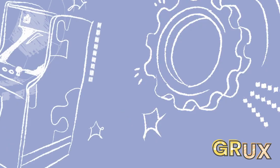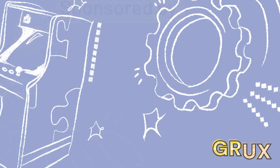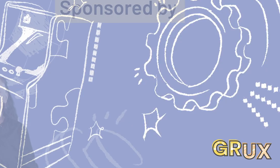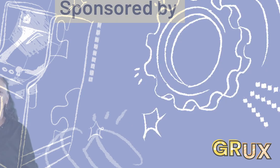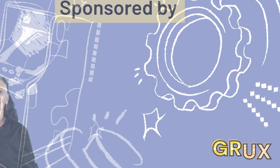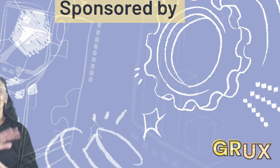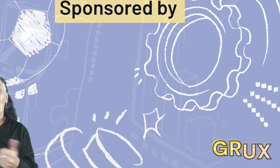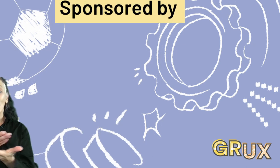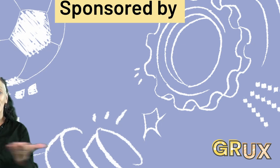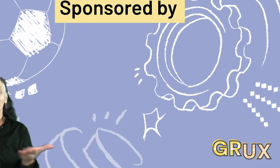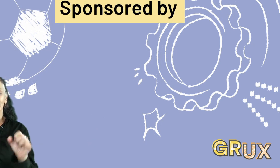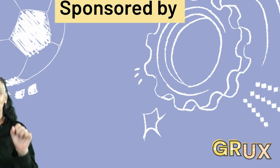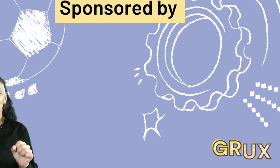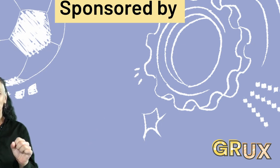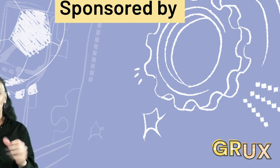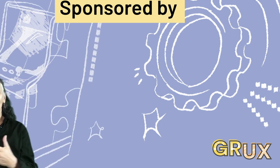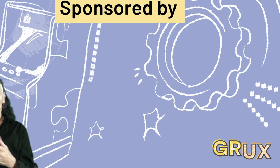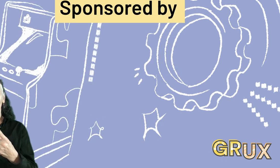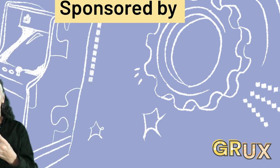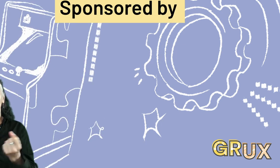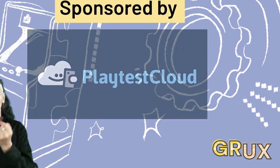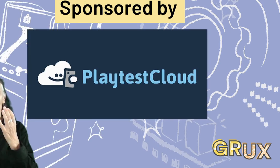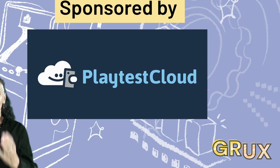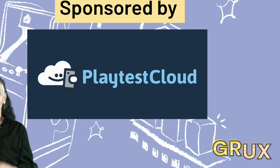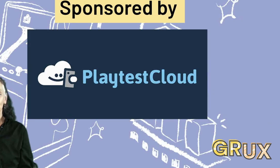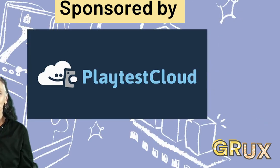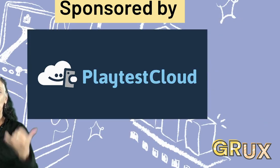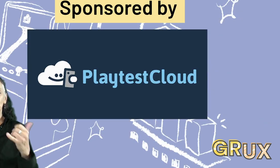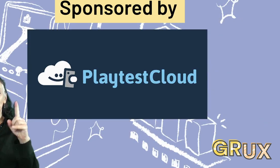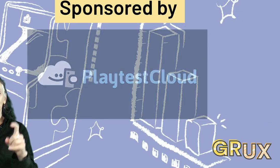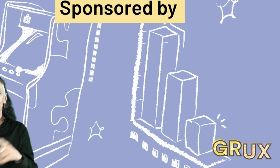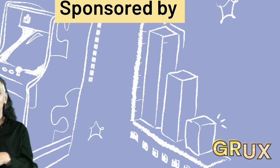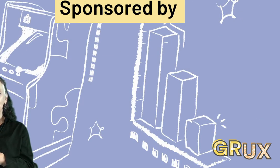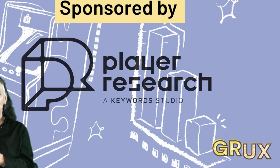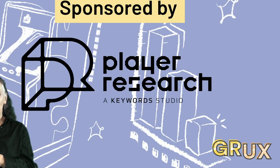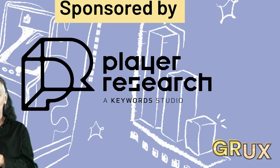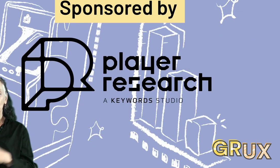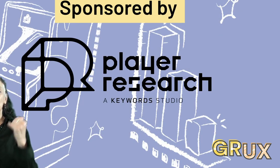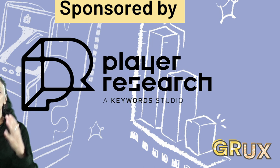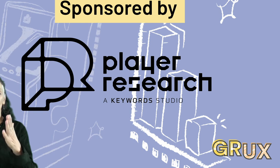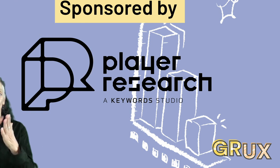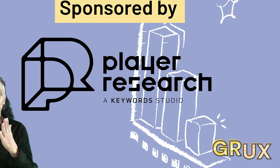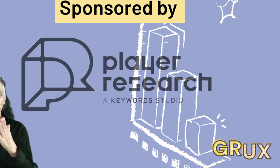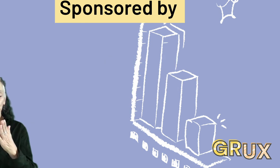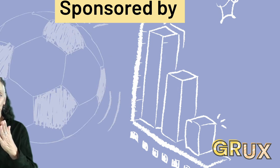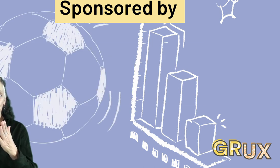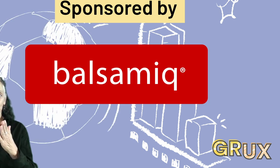All this is possible thanks to our sponsors, Playtest Cloud, Player Research,